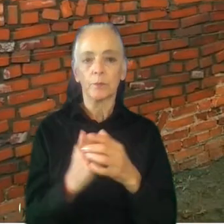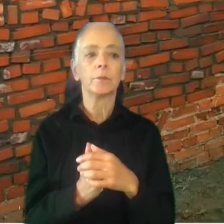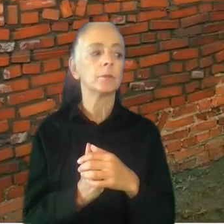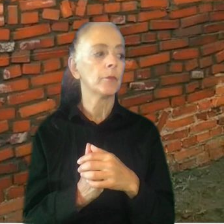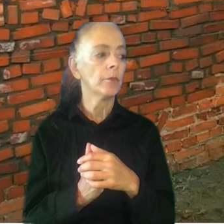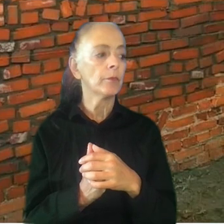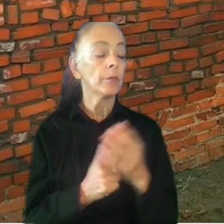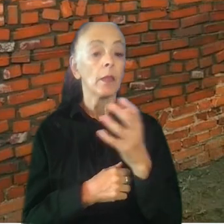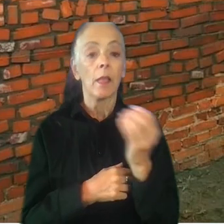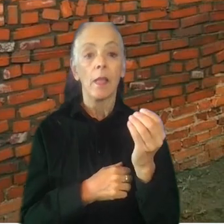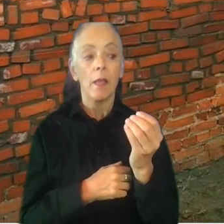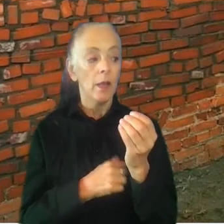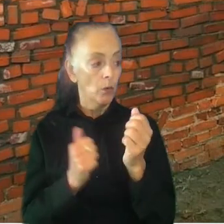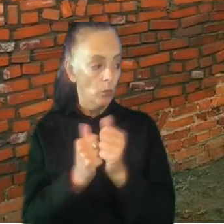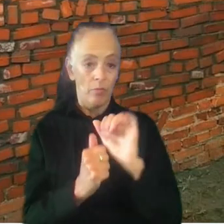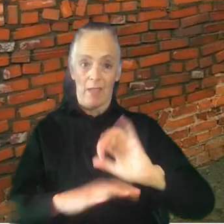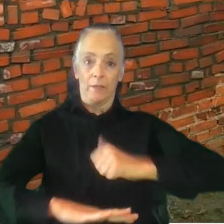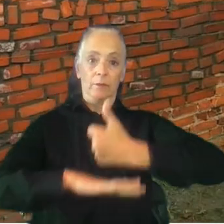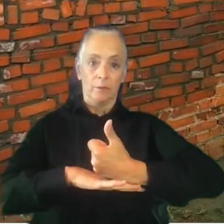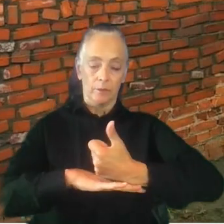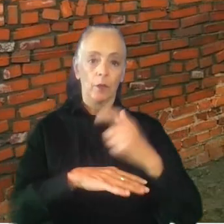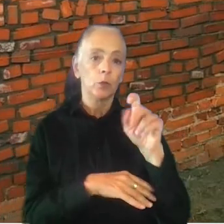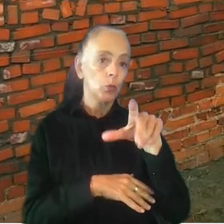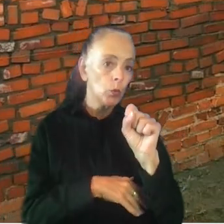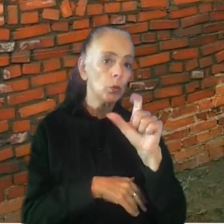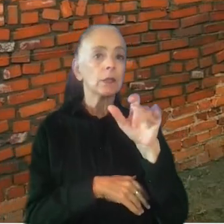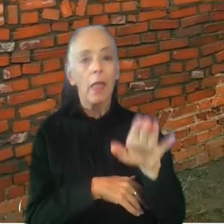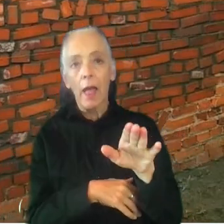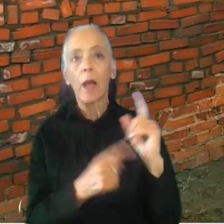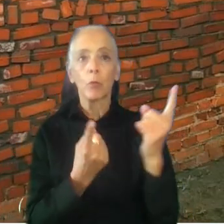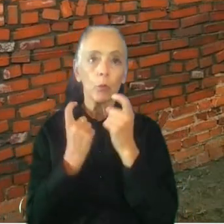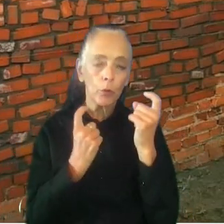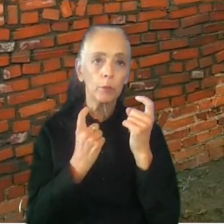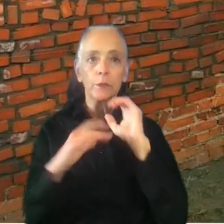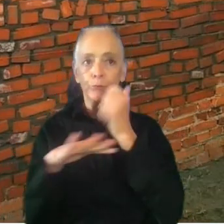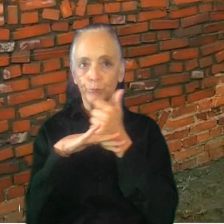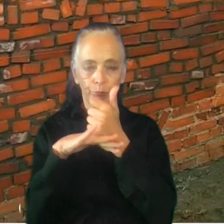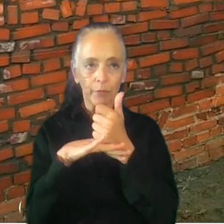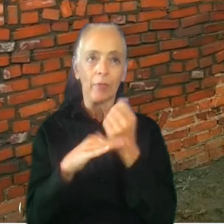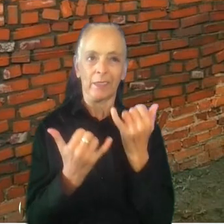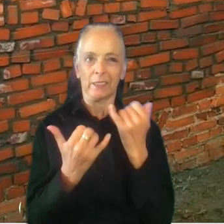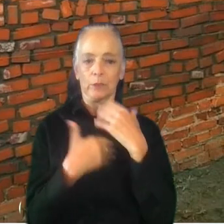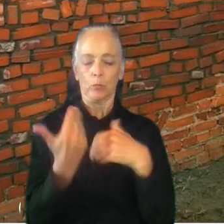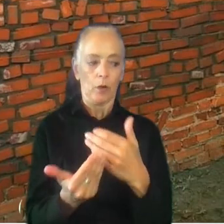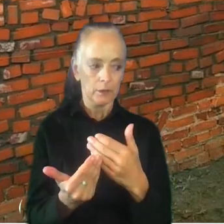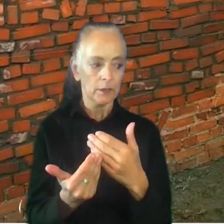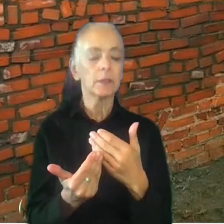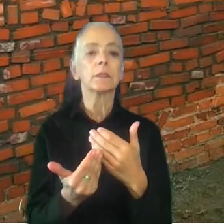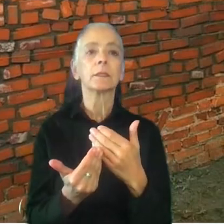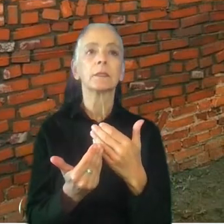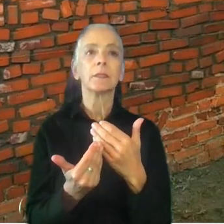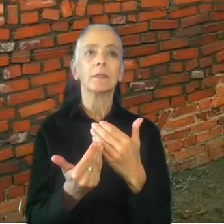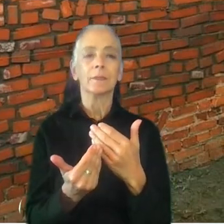And then with this in place, the tools, the lab, the recruitment, and the existing process, it was